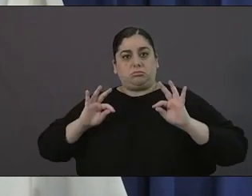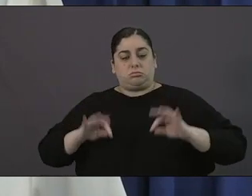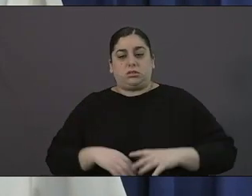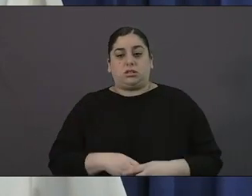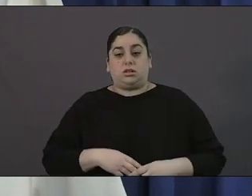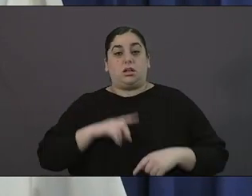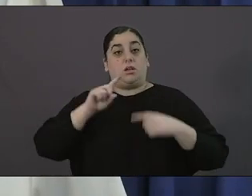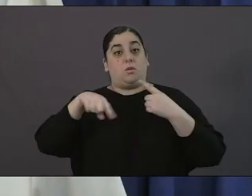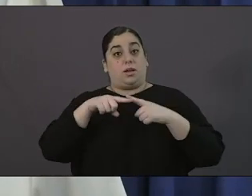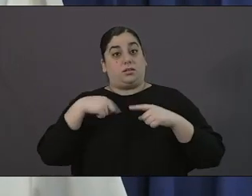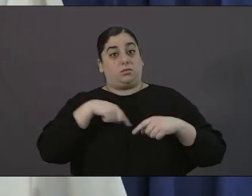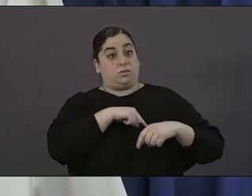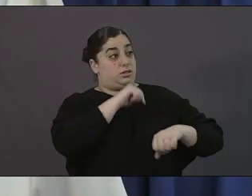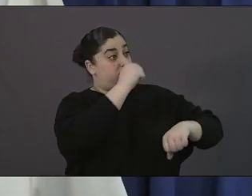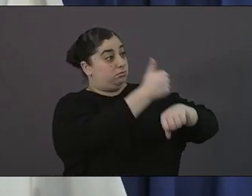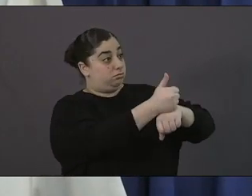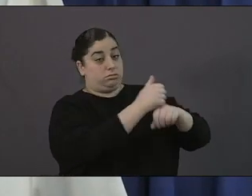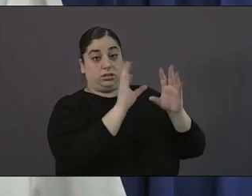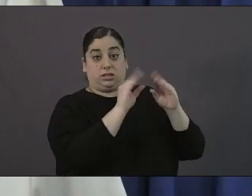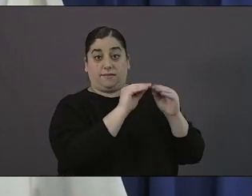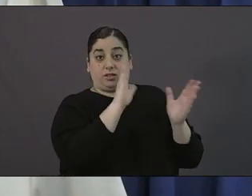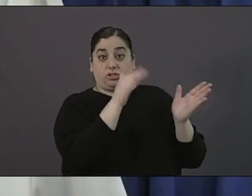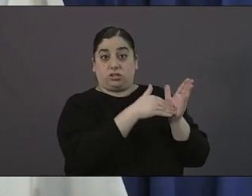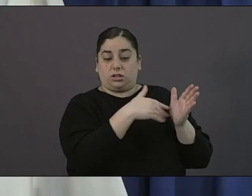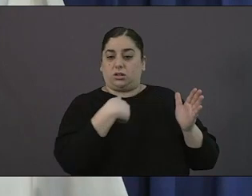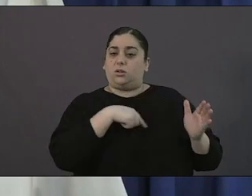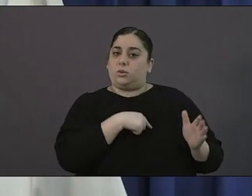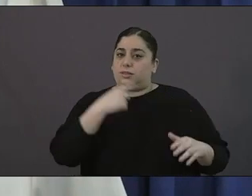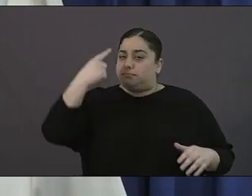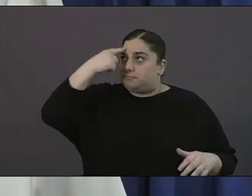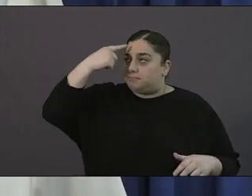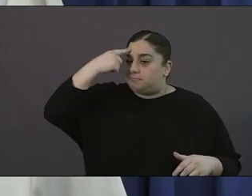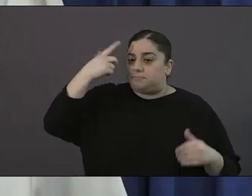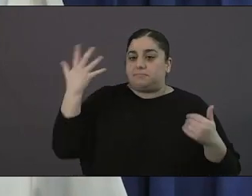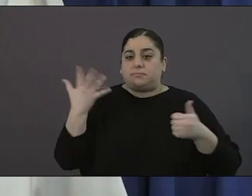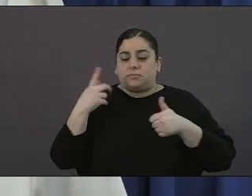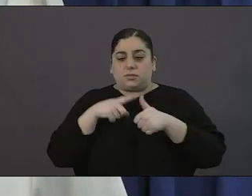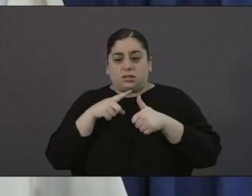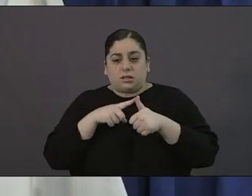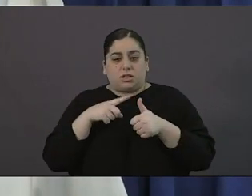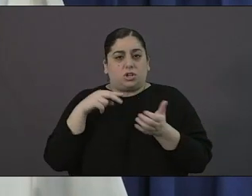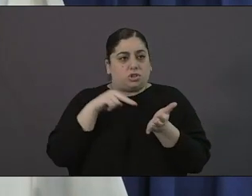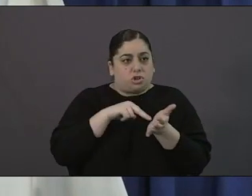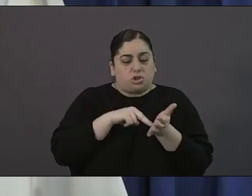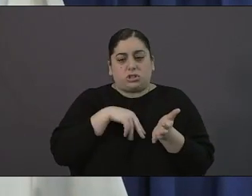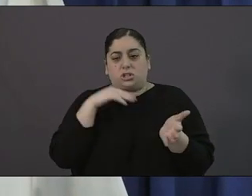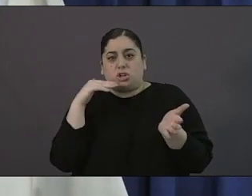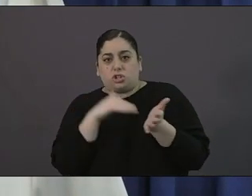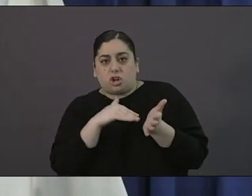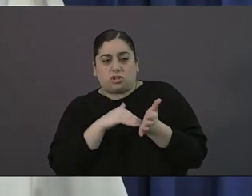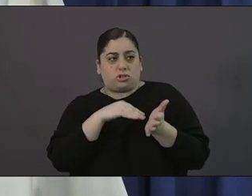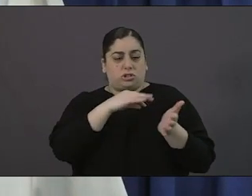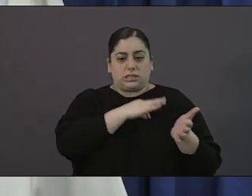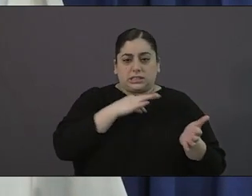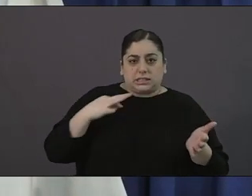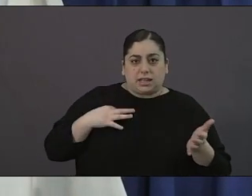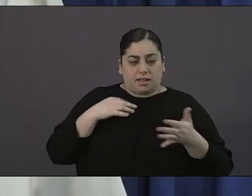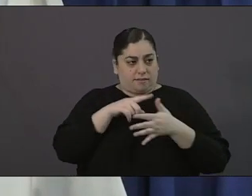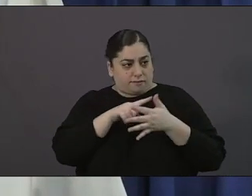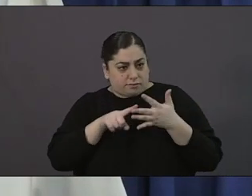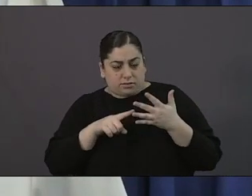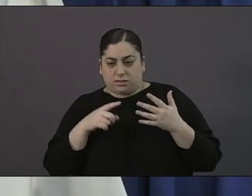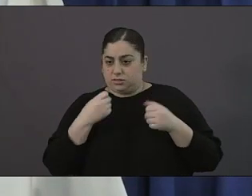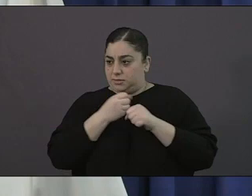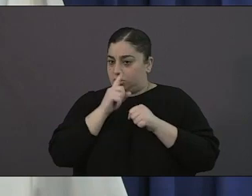we have all of our health care professionals there our county public health nurses everybody who comes in is screened everybody has their temperature